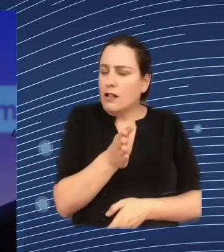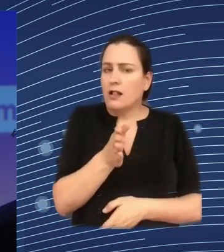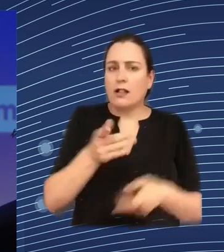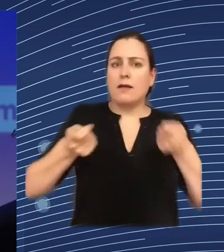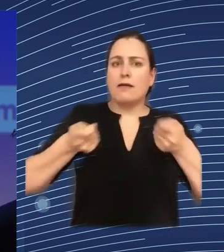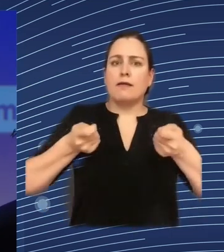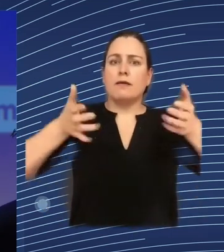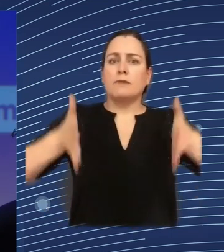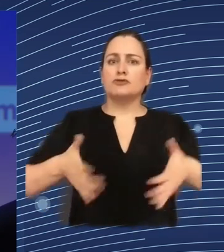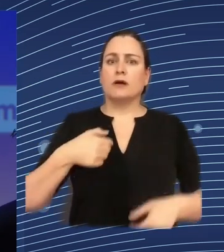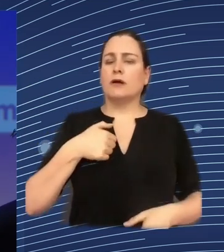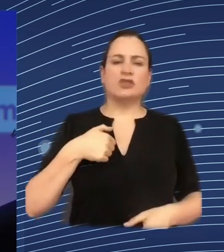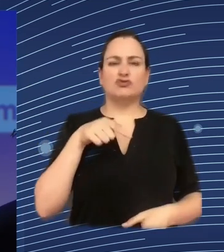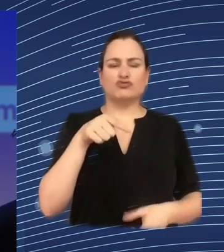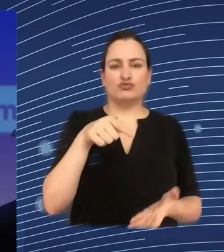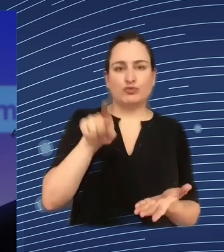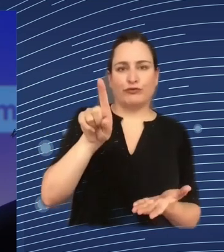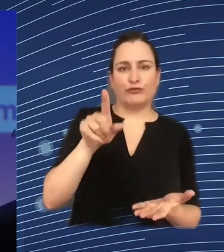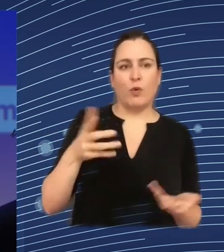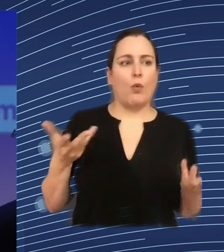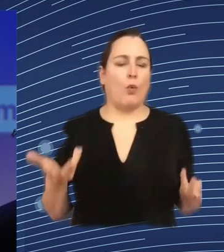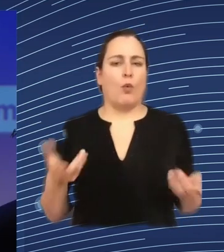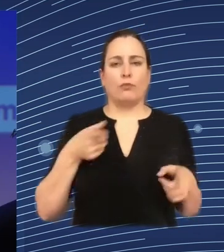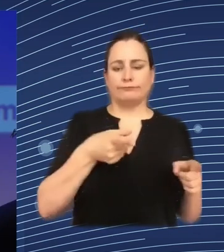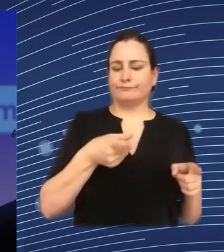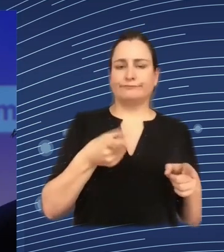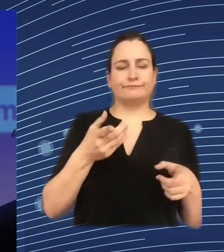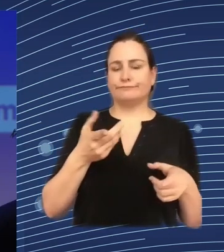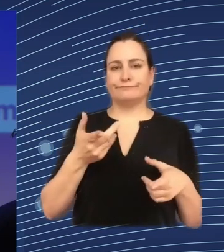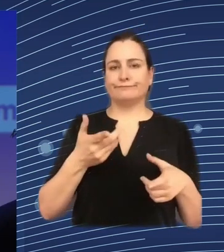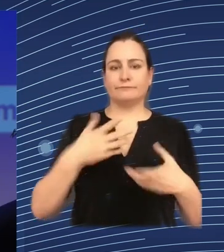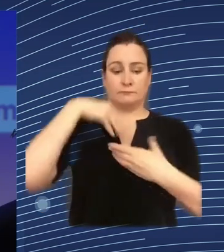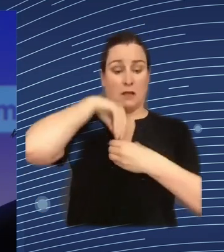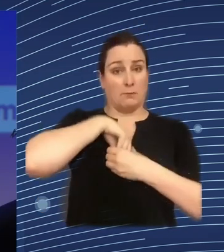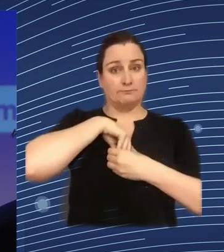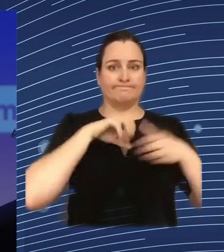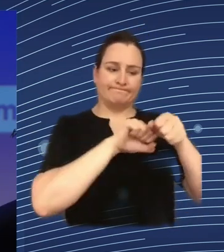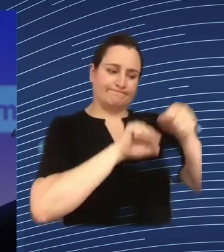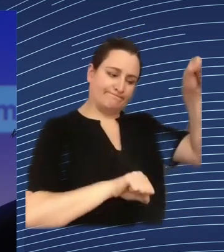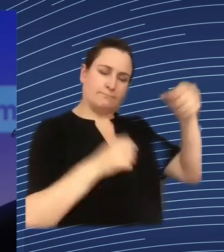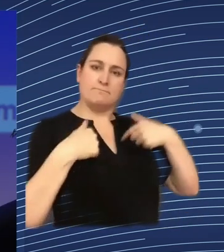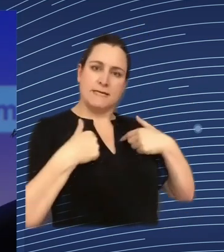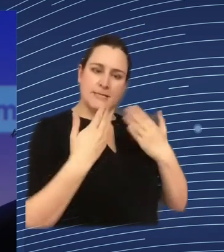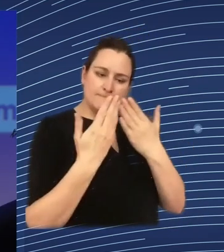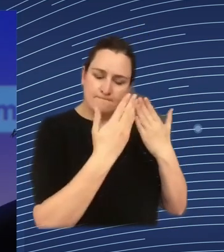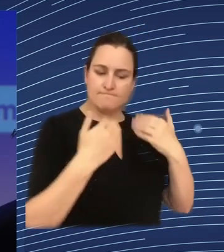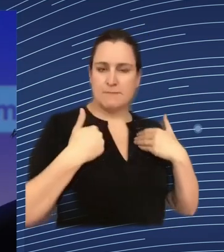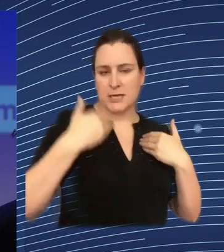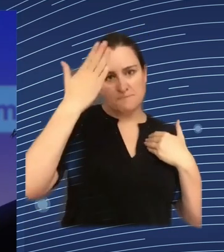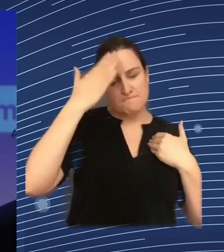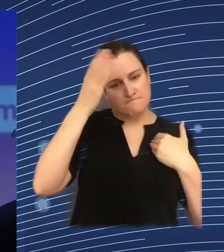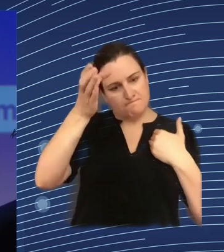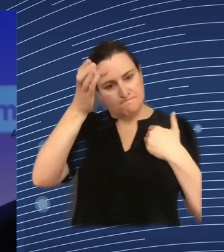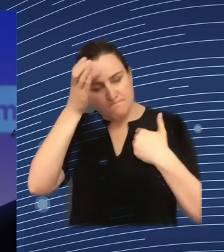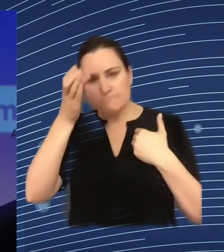less qualified for the same job so that means usually that they they are going to pay less